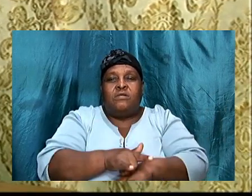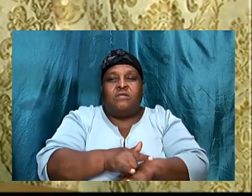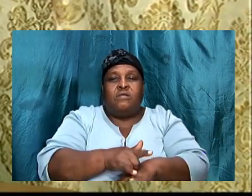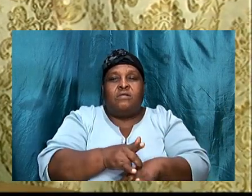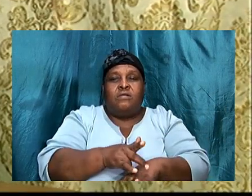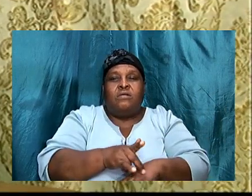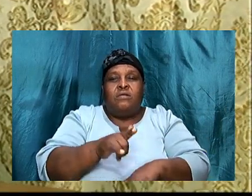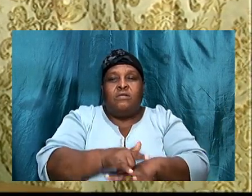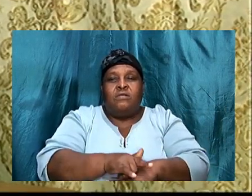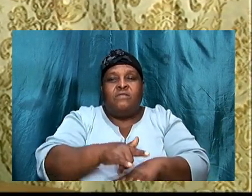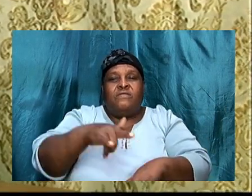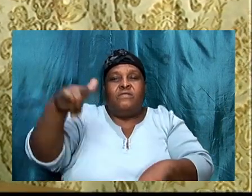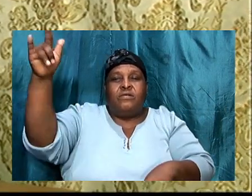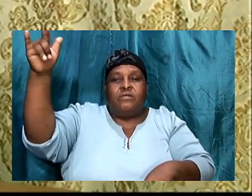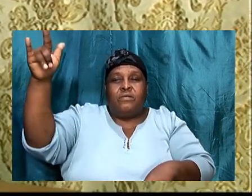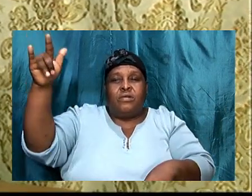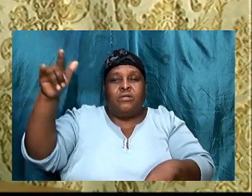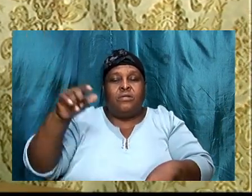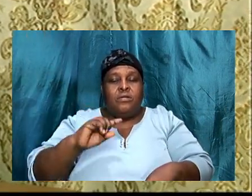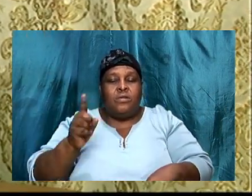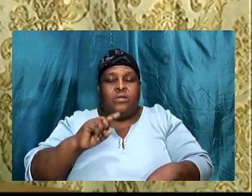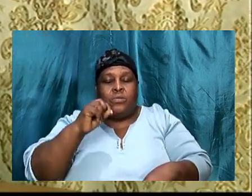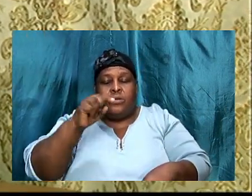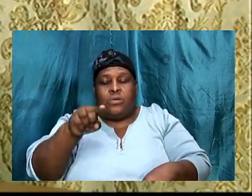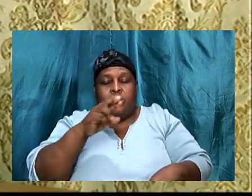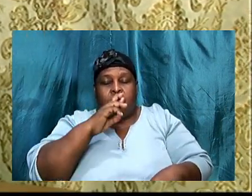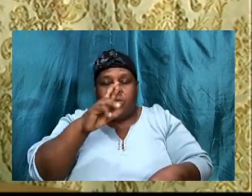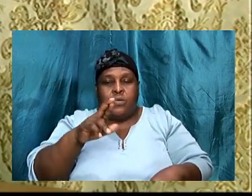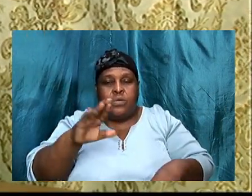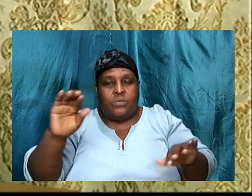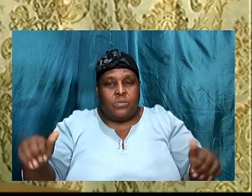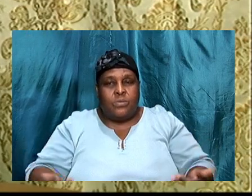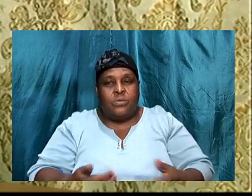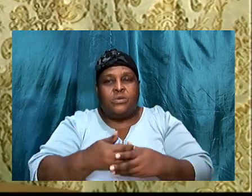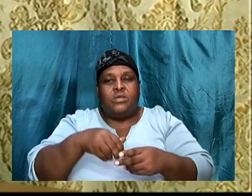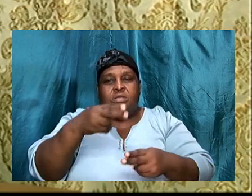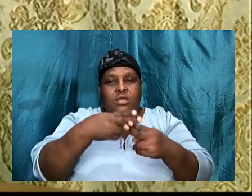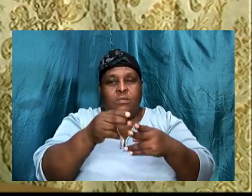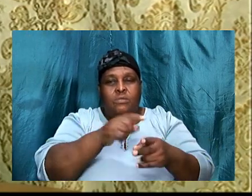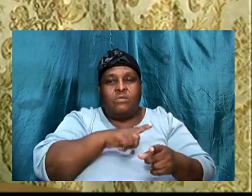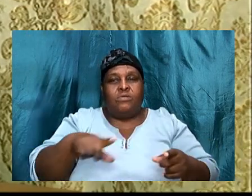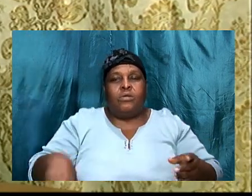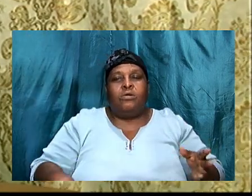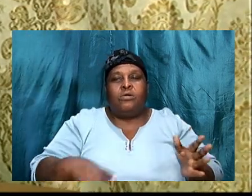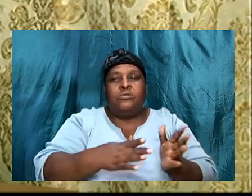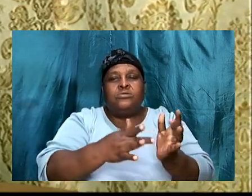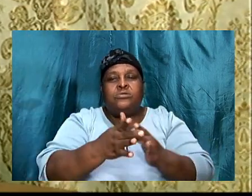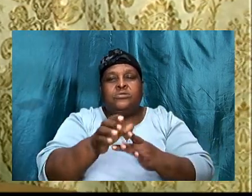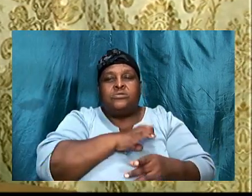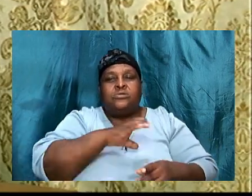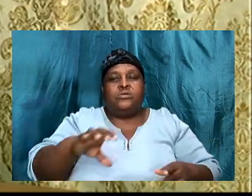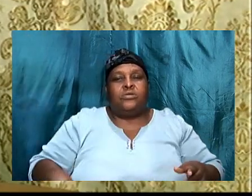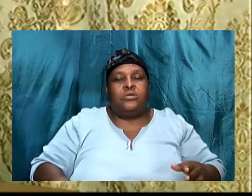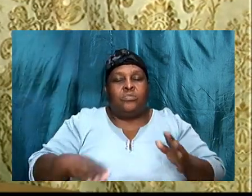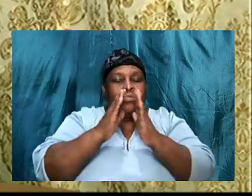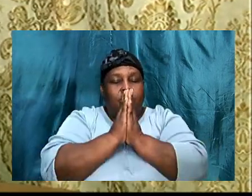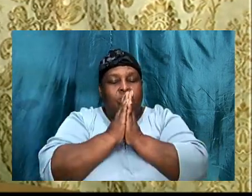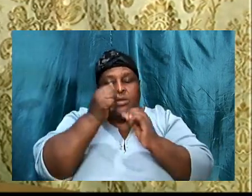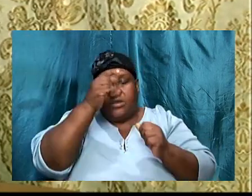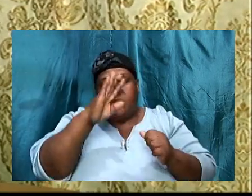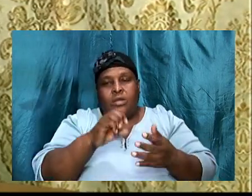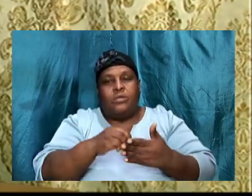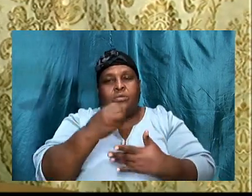greet you in the name of the Lord Jesus Christ. You know, and we pray God's richest blessing on your life.